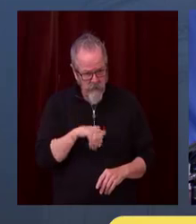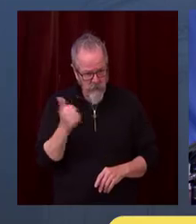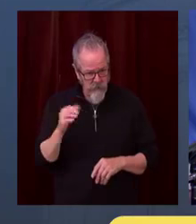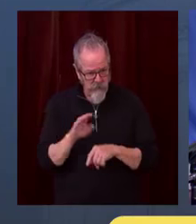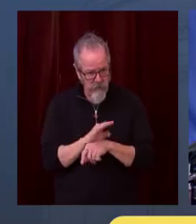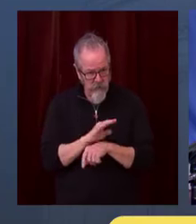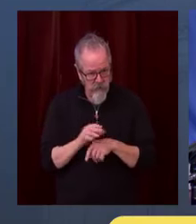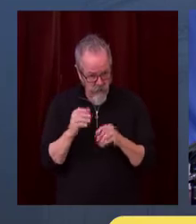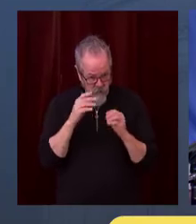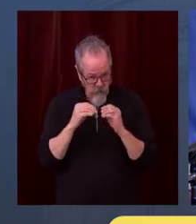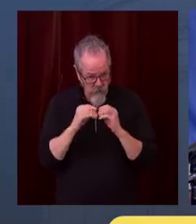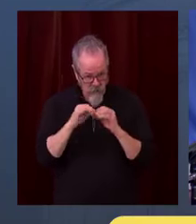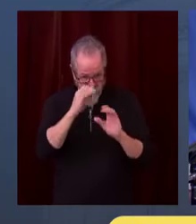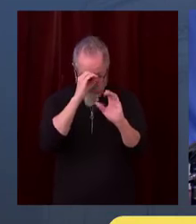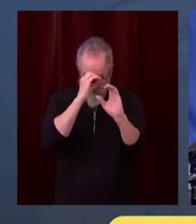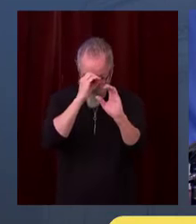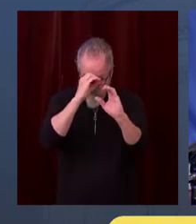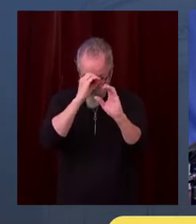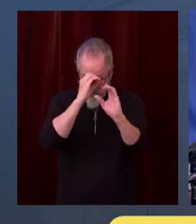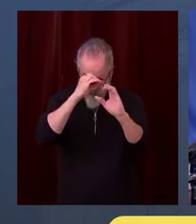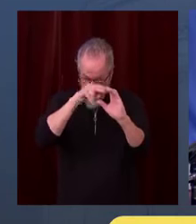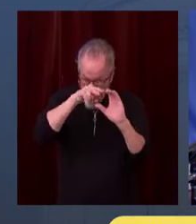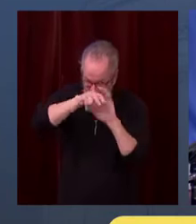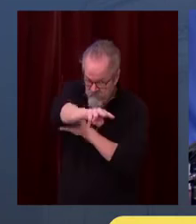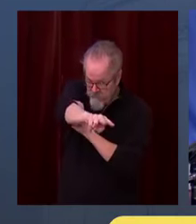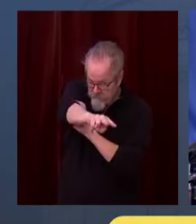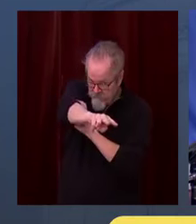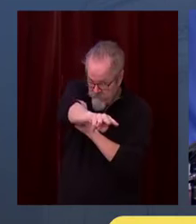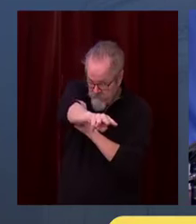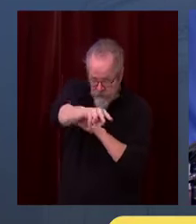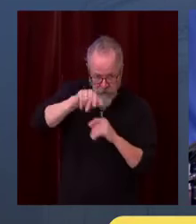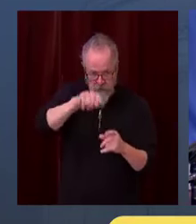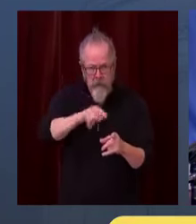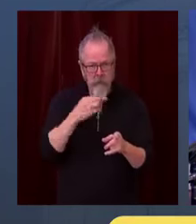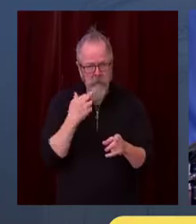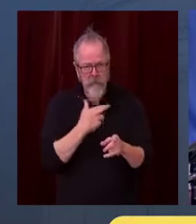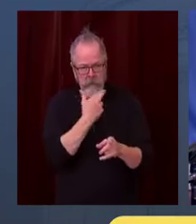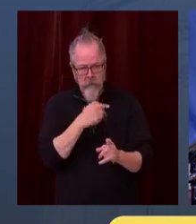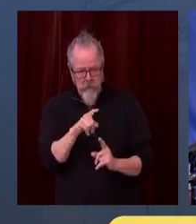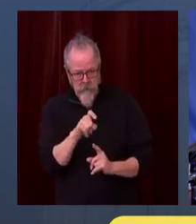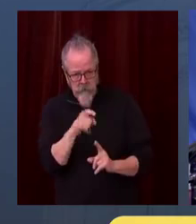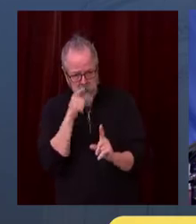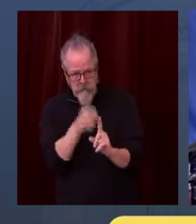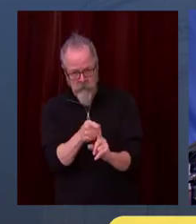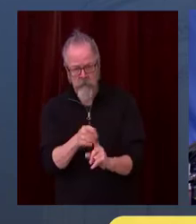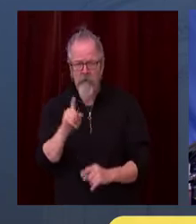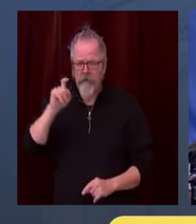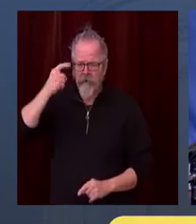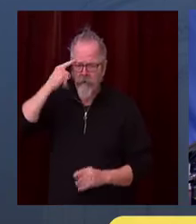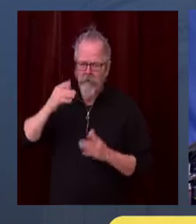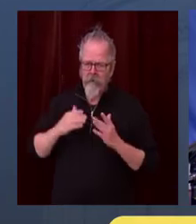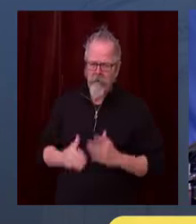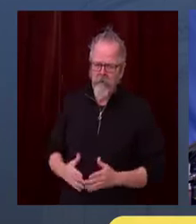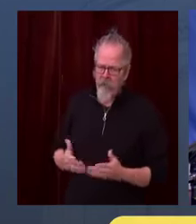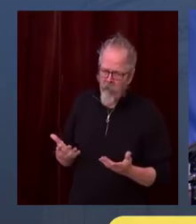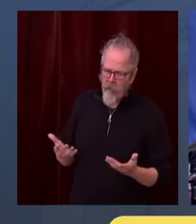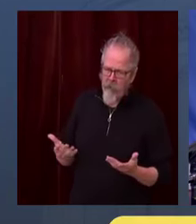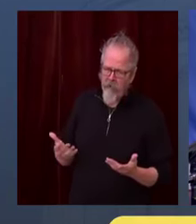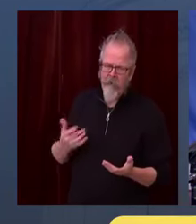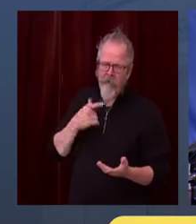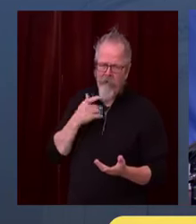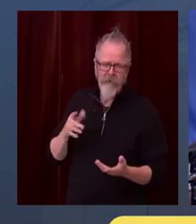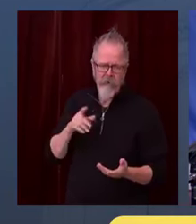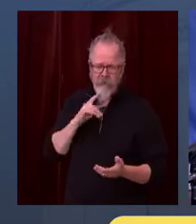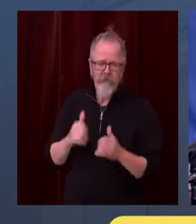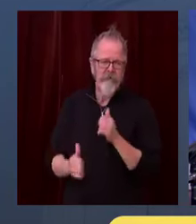will have business leaders complying with the law, as we have. And it's been very gratifying. The vast, vast majority of business